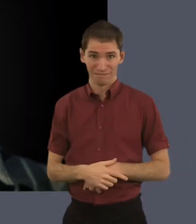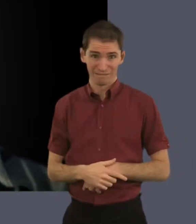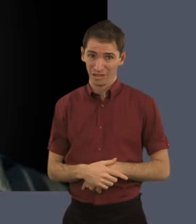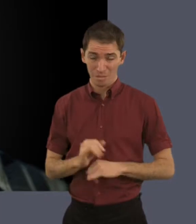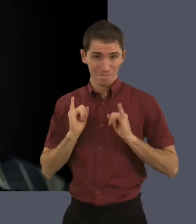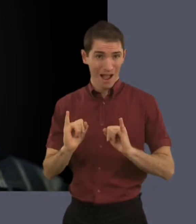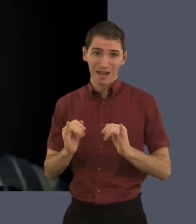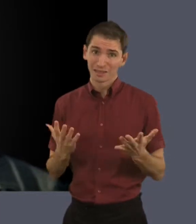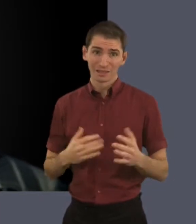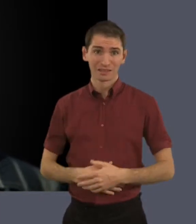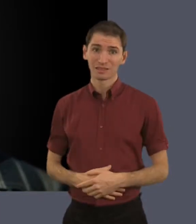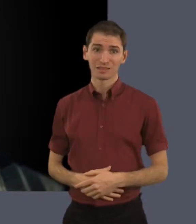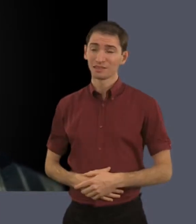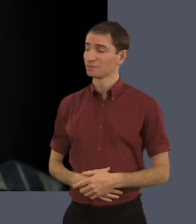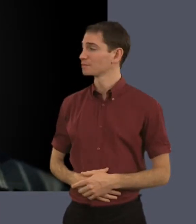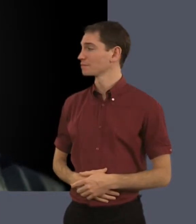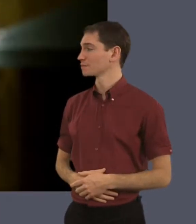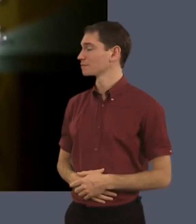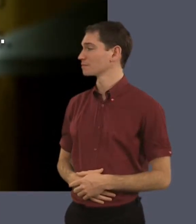I was bad. Very bad.